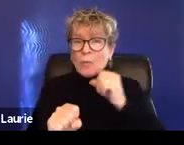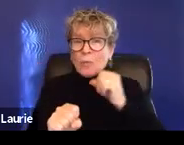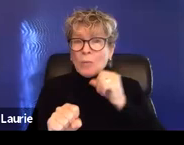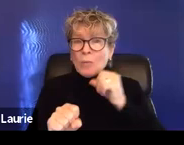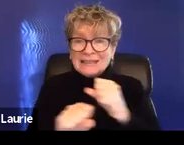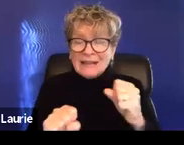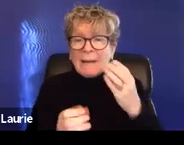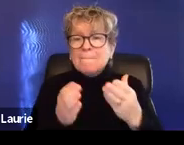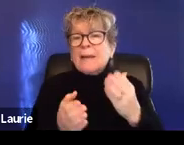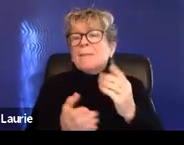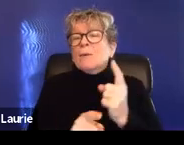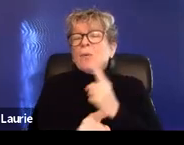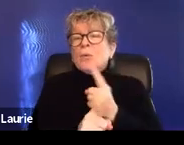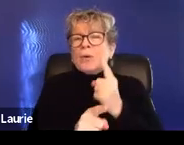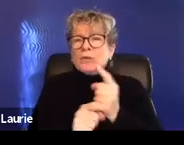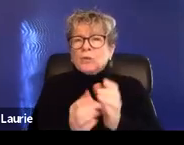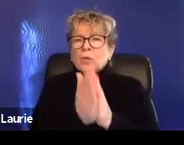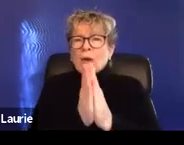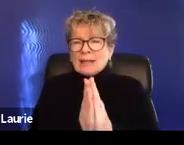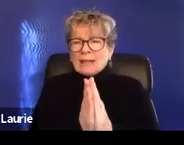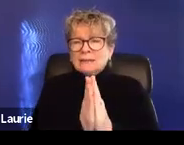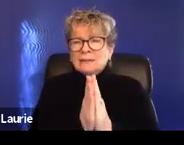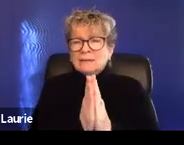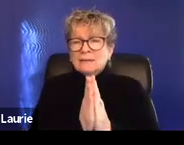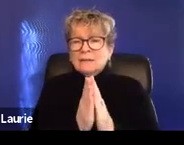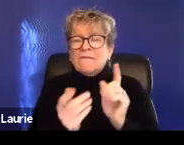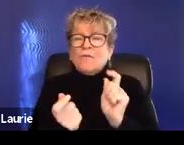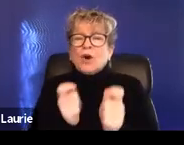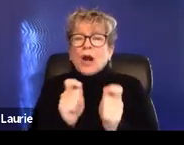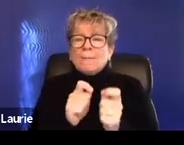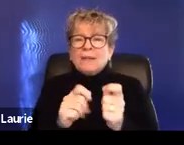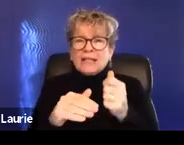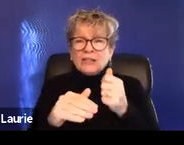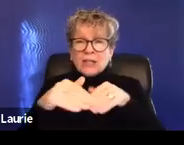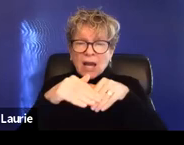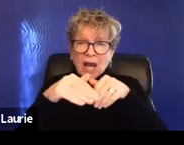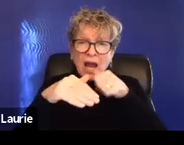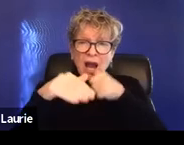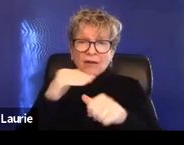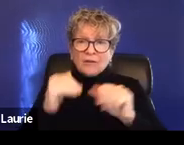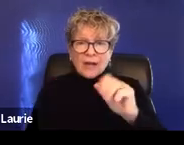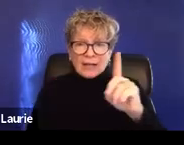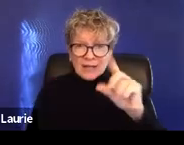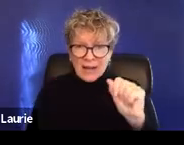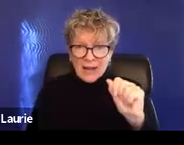appropriate to ask housing for accommodations under the ADA. So for example,